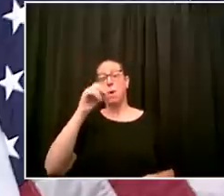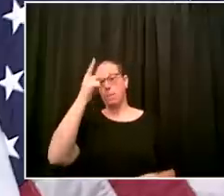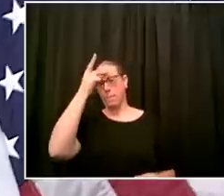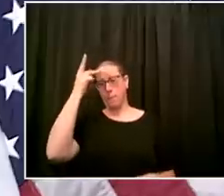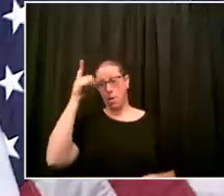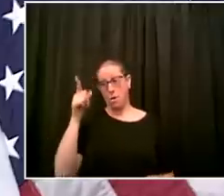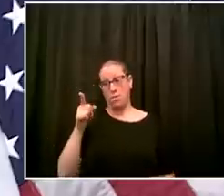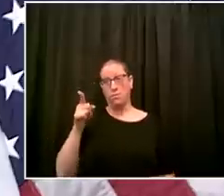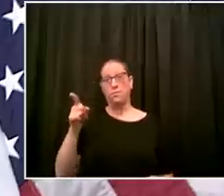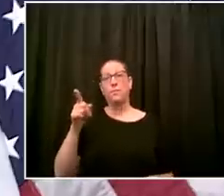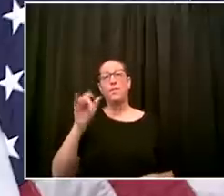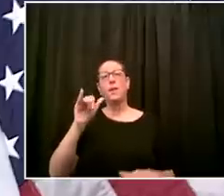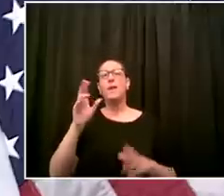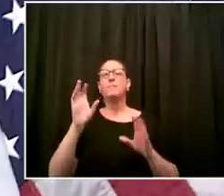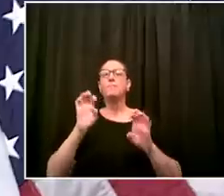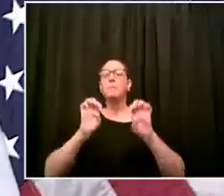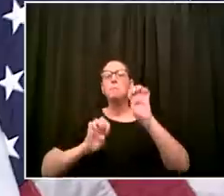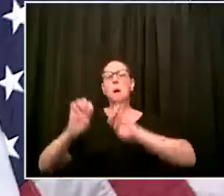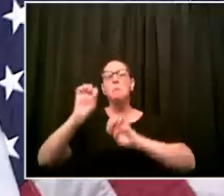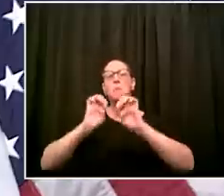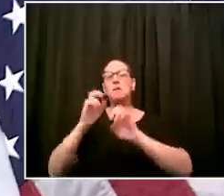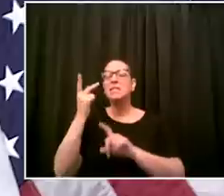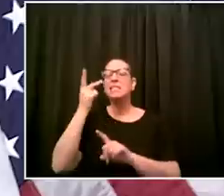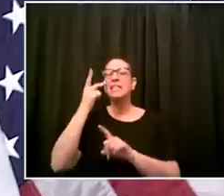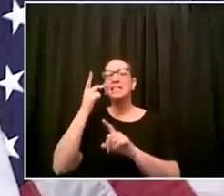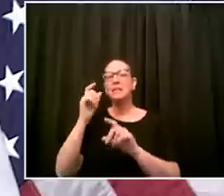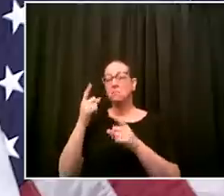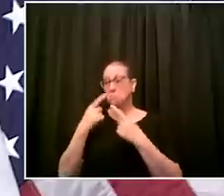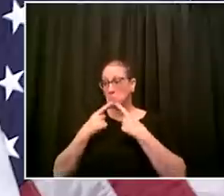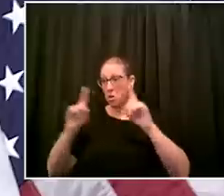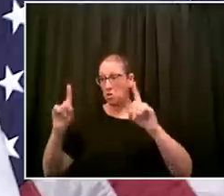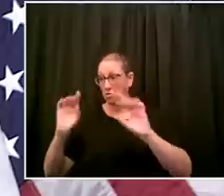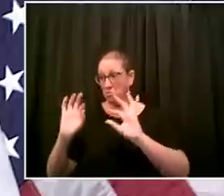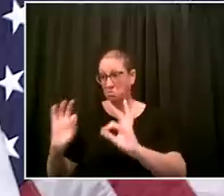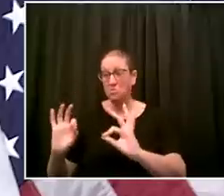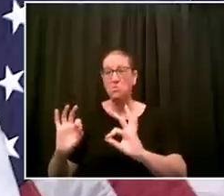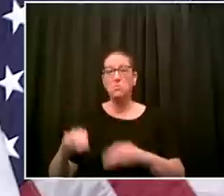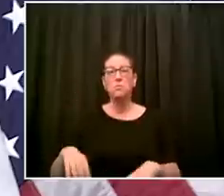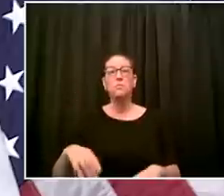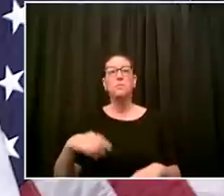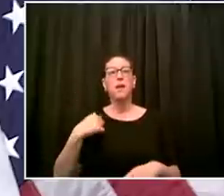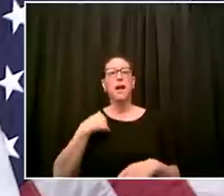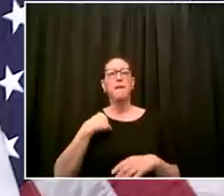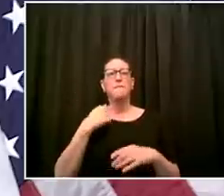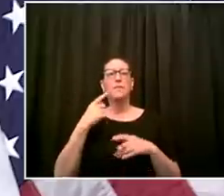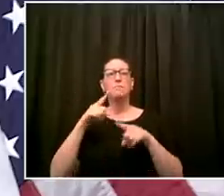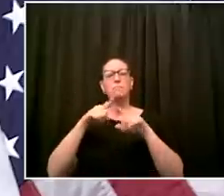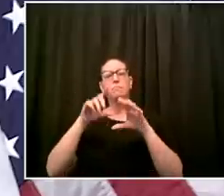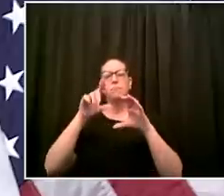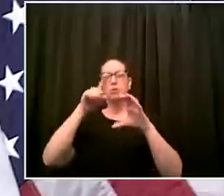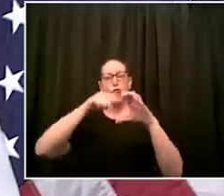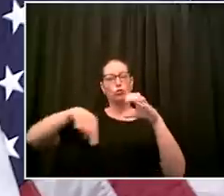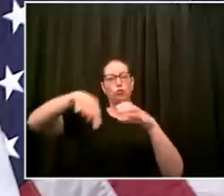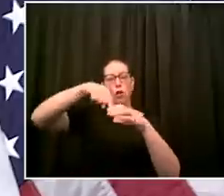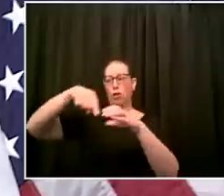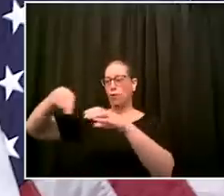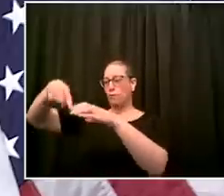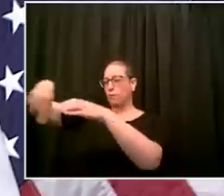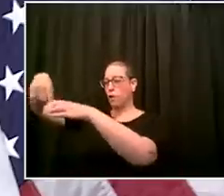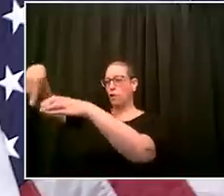to you know reduce the number of people going into some uh tight spaces had some real success the first time we're trying it